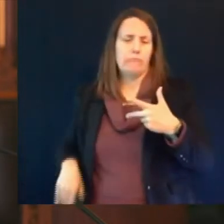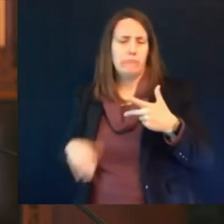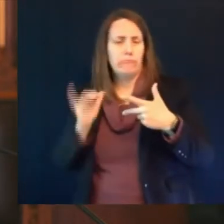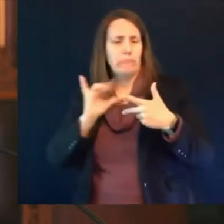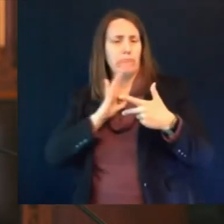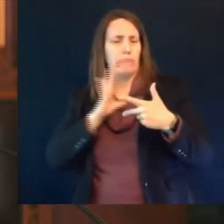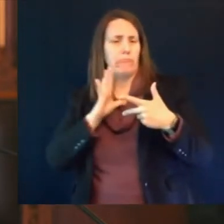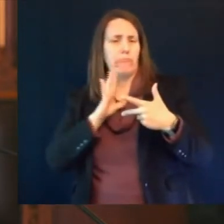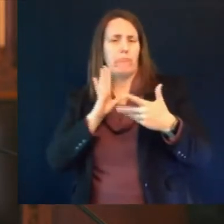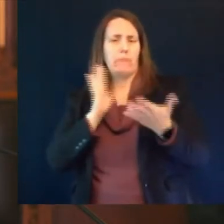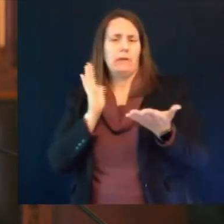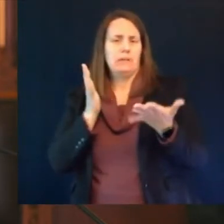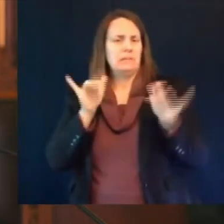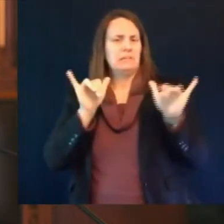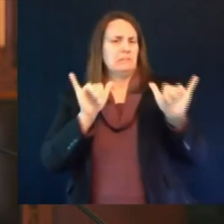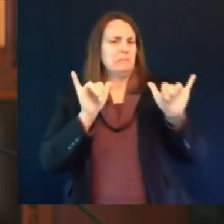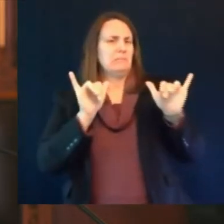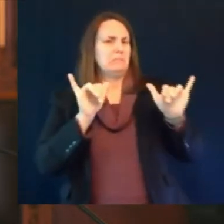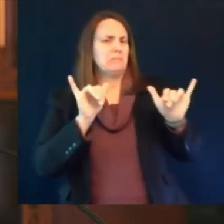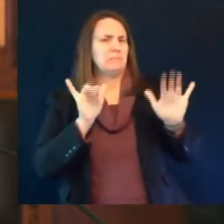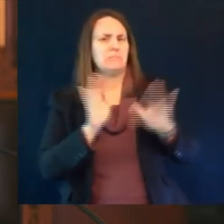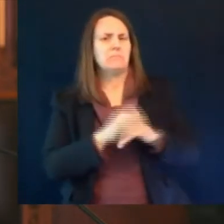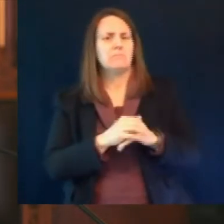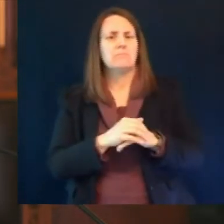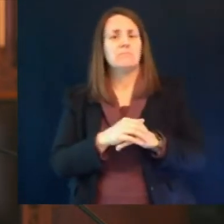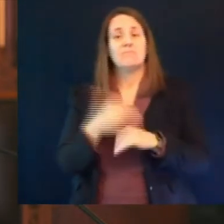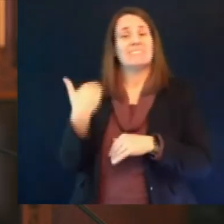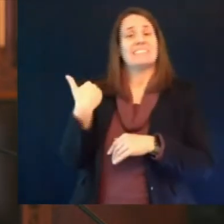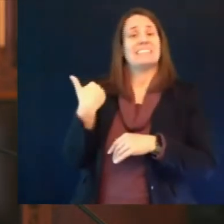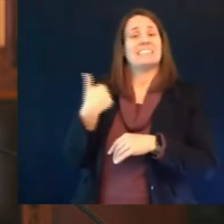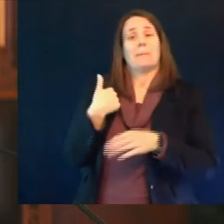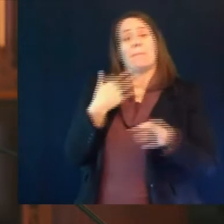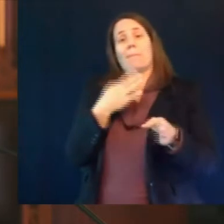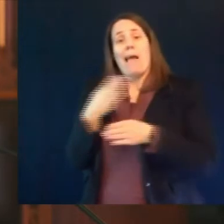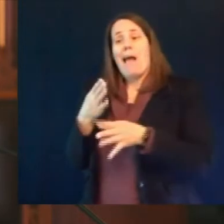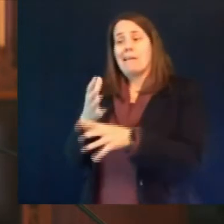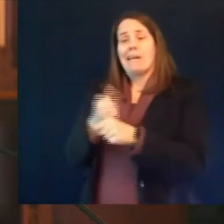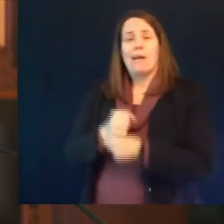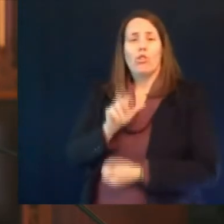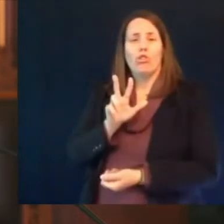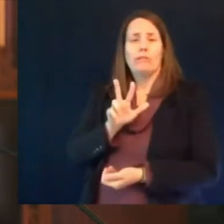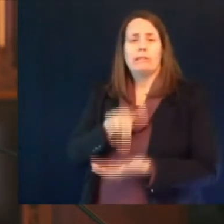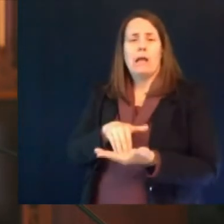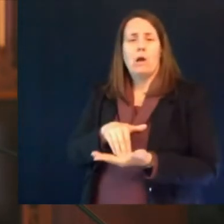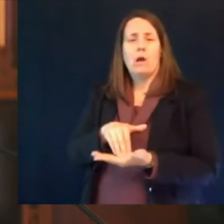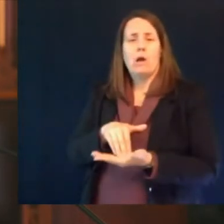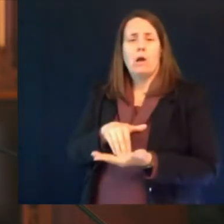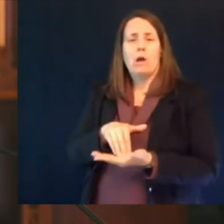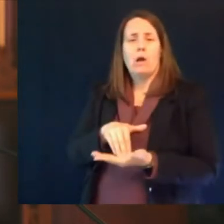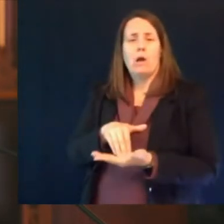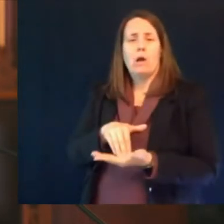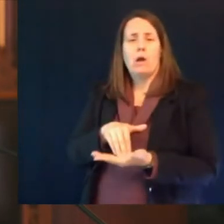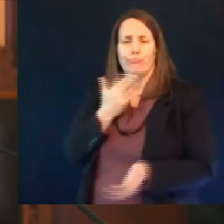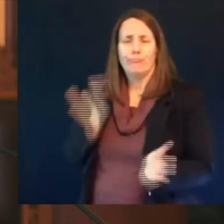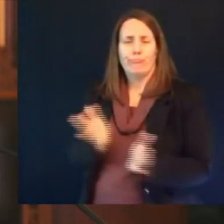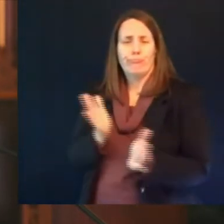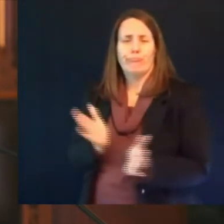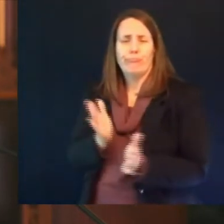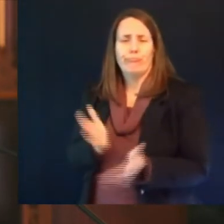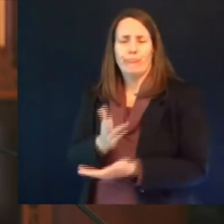uh uh 3000 doses of j and j um and while we maintain uh